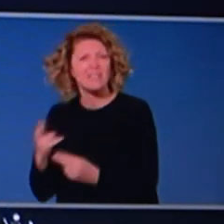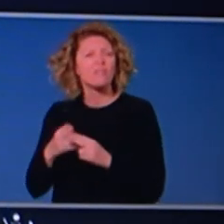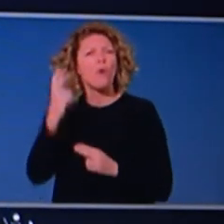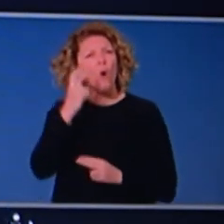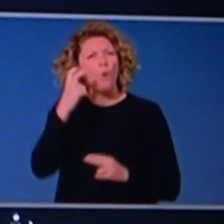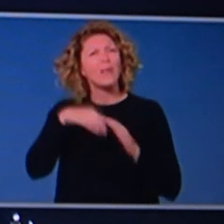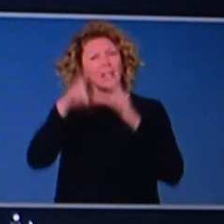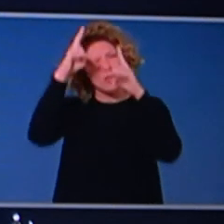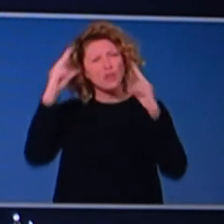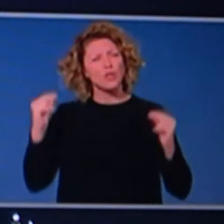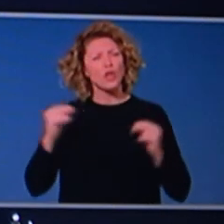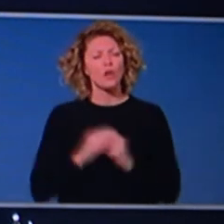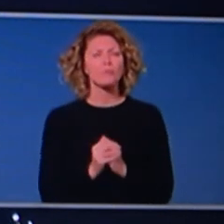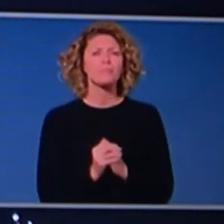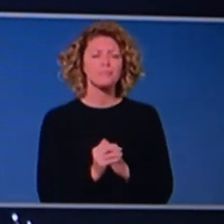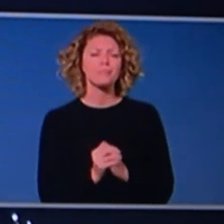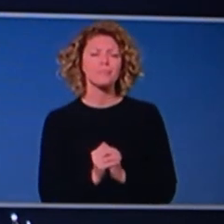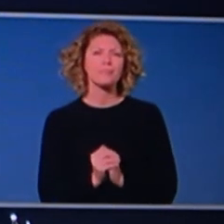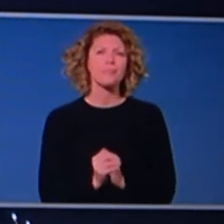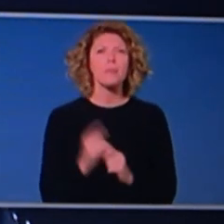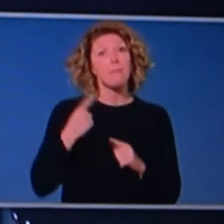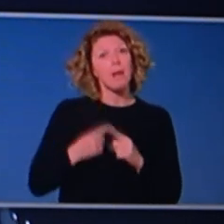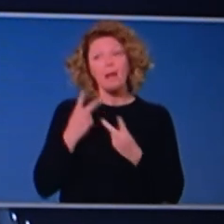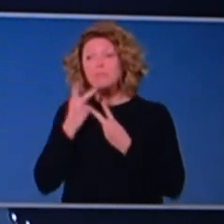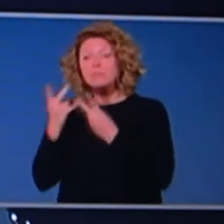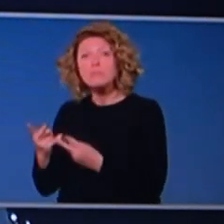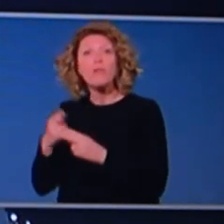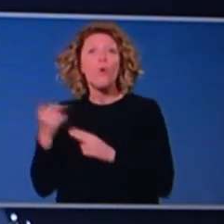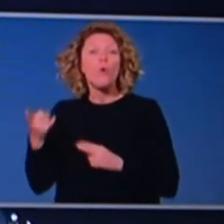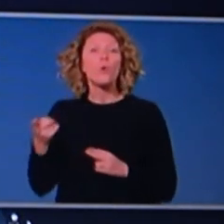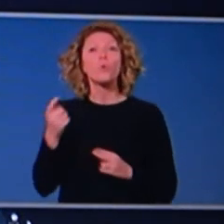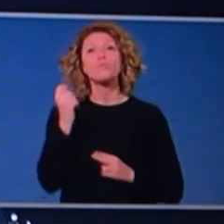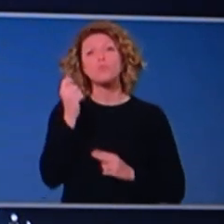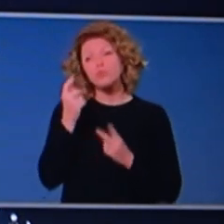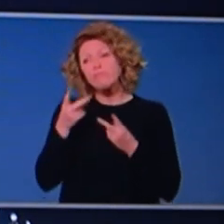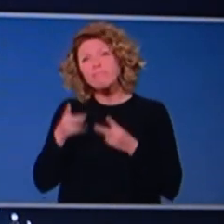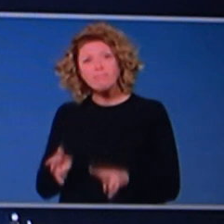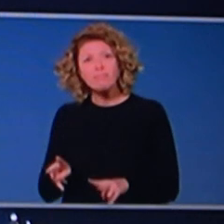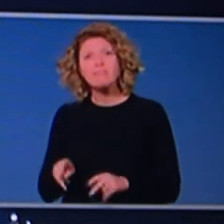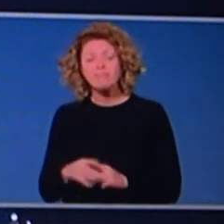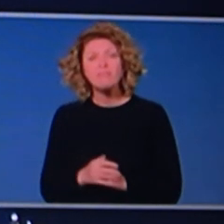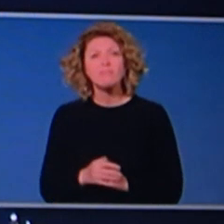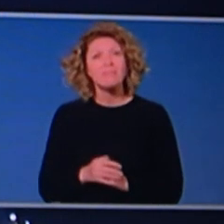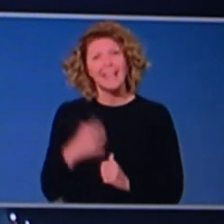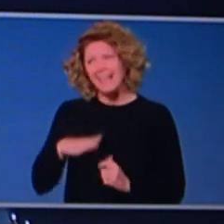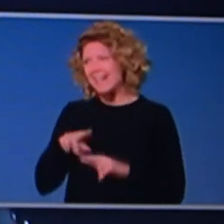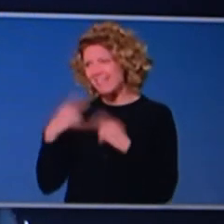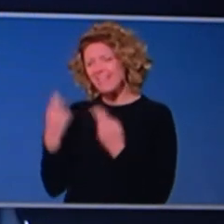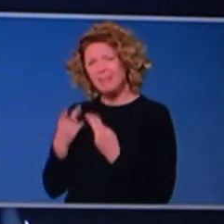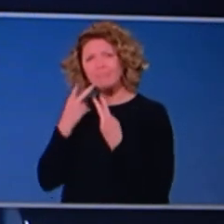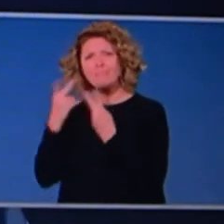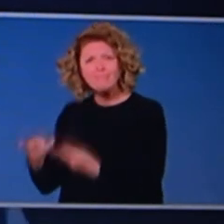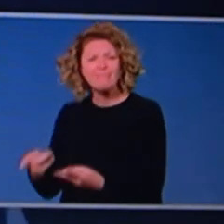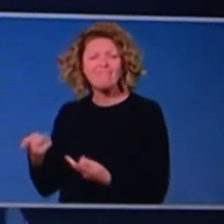only contemplates visitation for those who are at end of life, which was something that the AHPPC was concerned about, those in